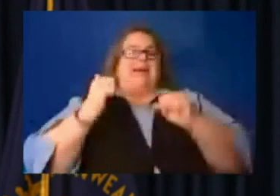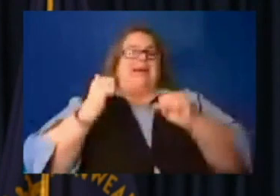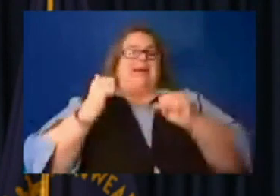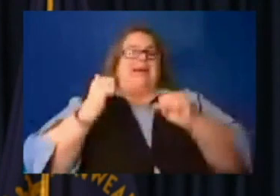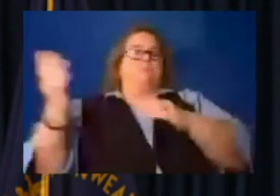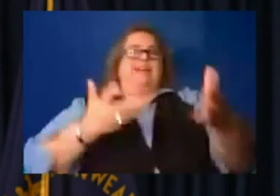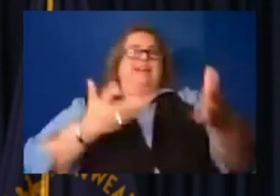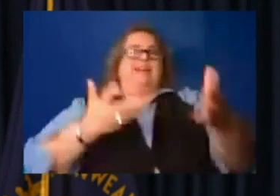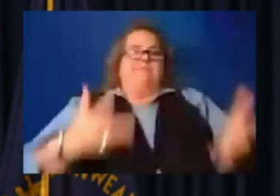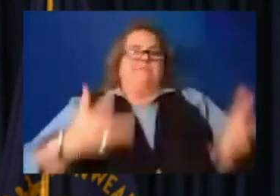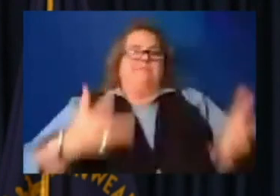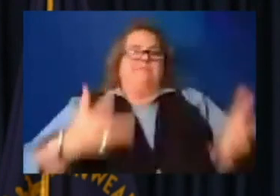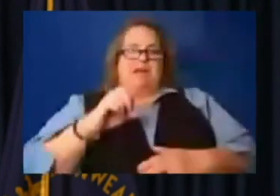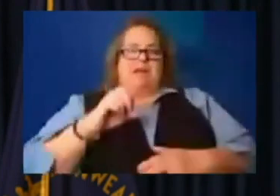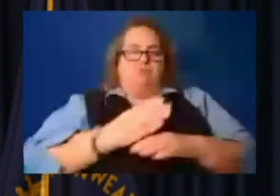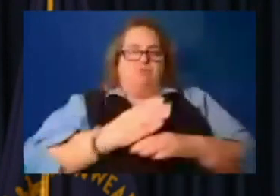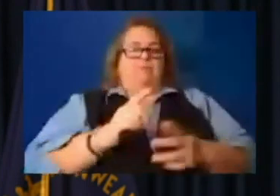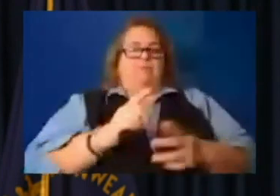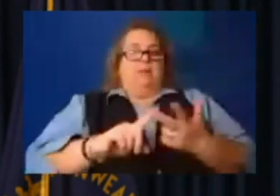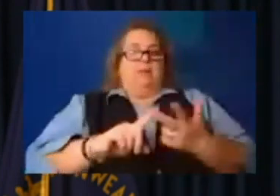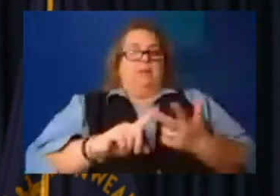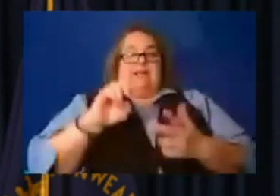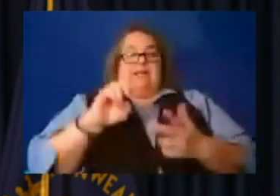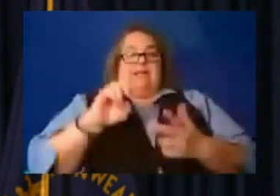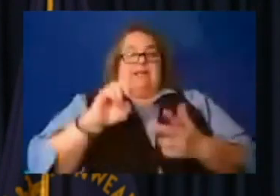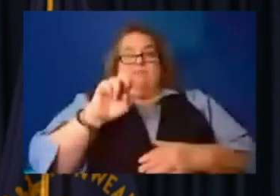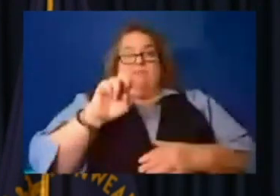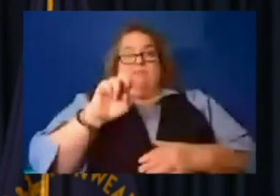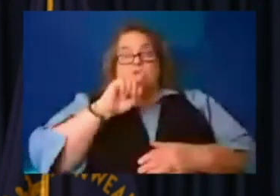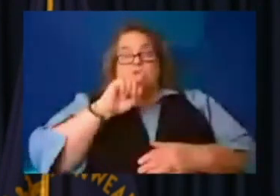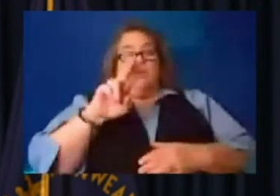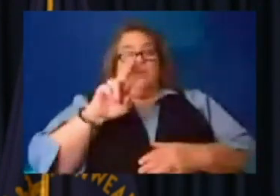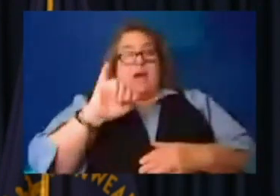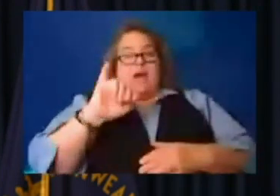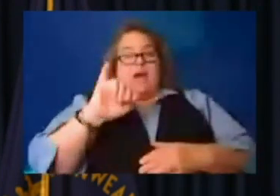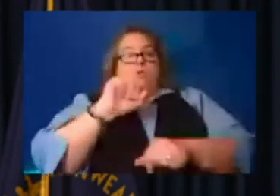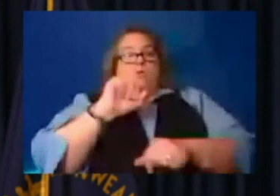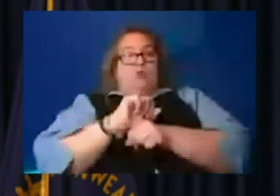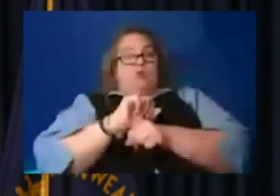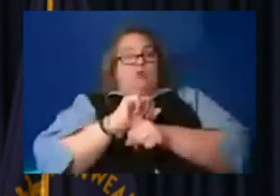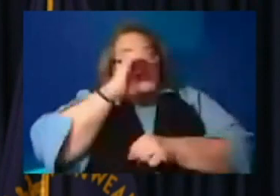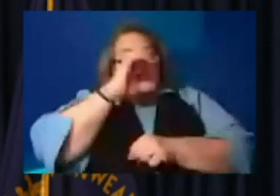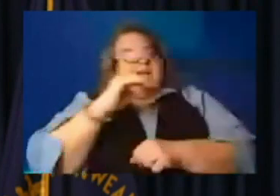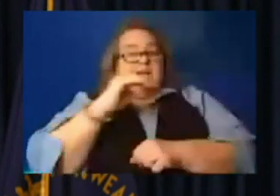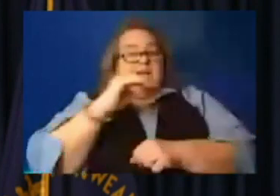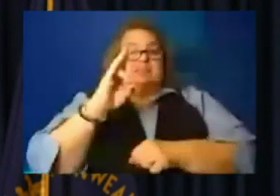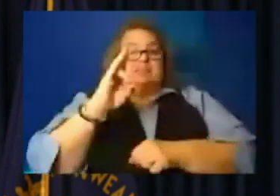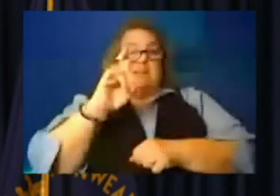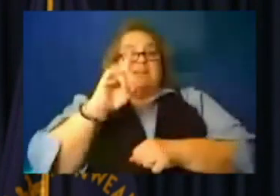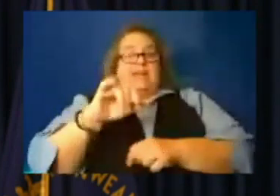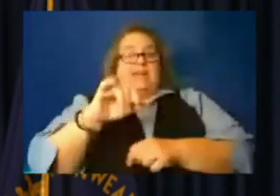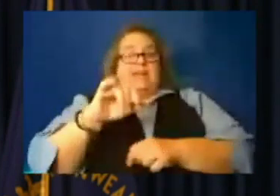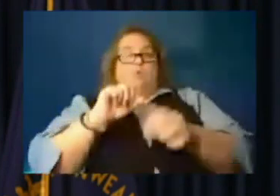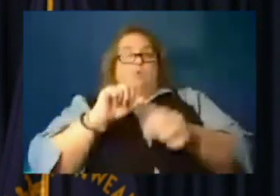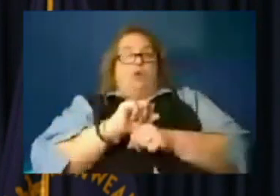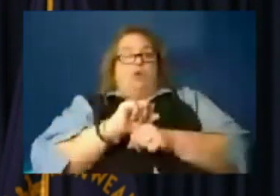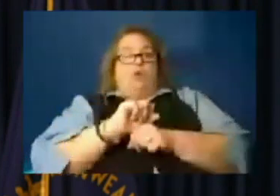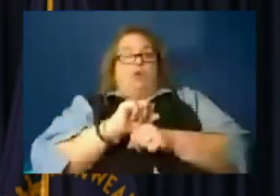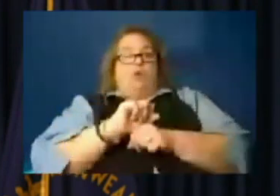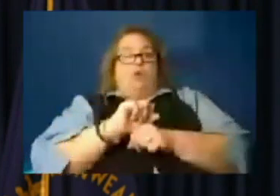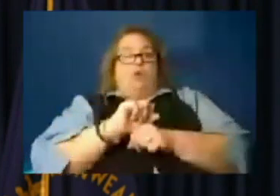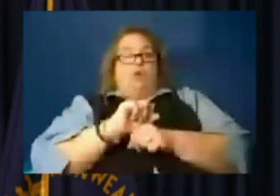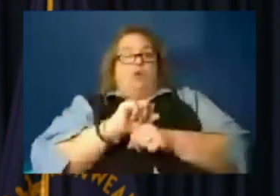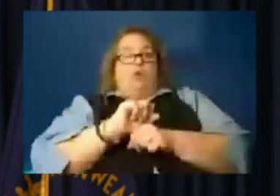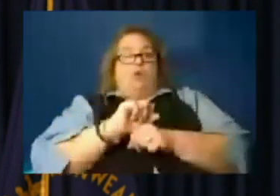work search and seven day waiting period requirements. We hope to have information up in the next 24 hours on where